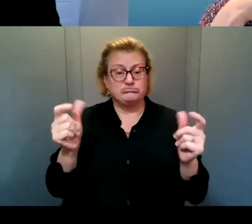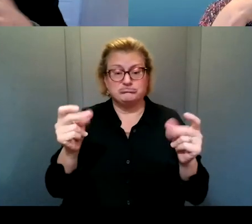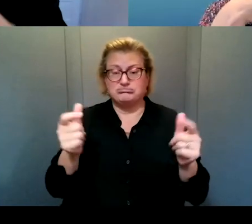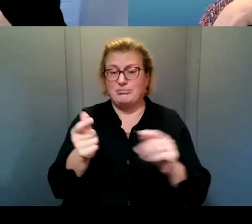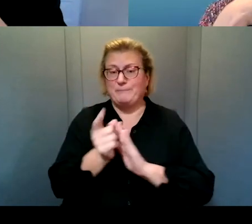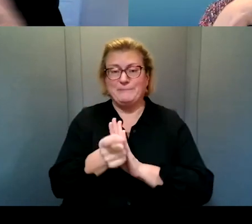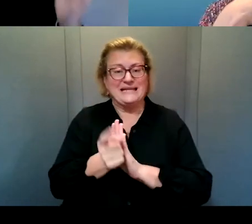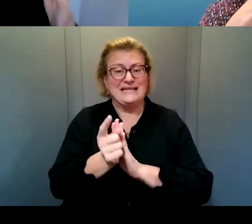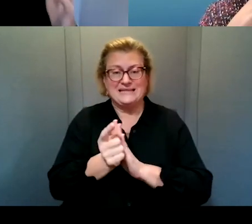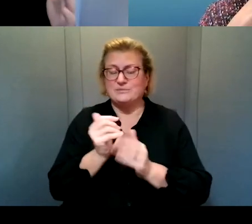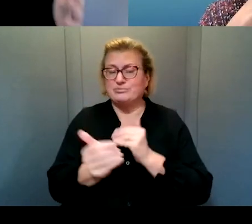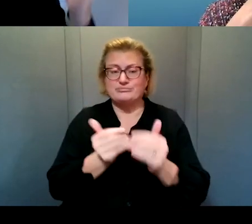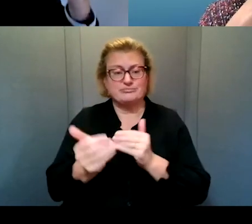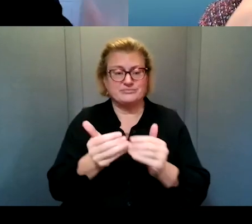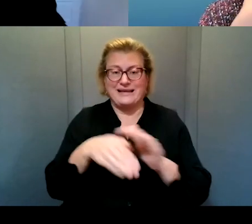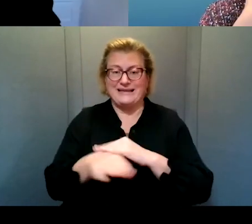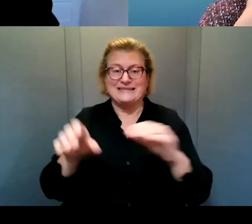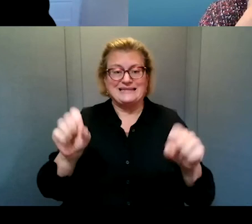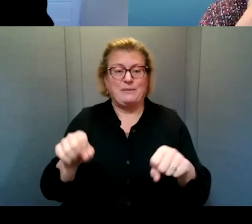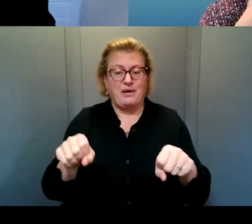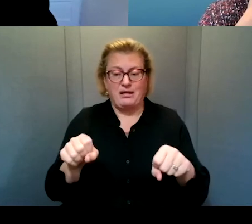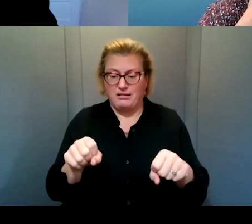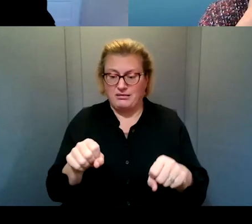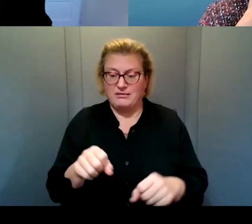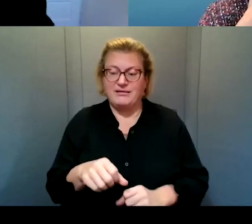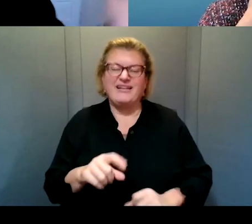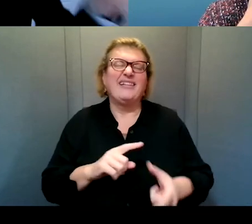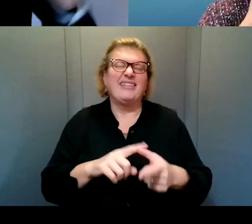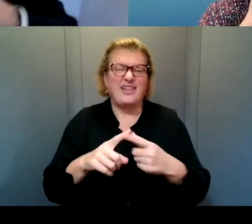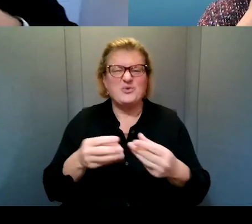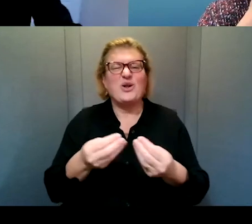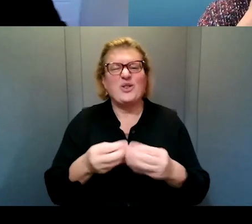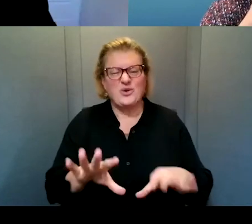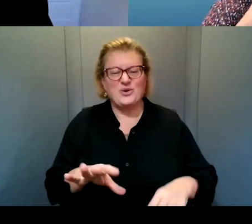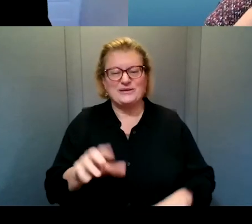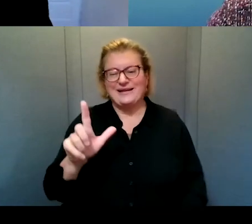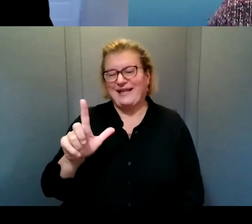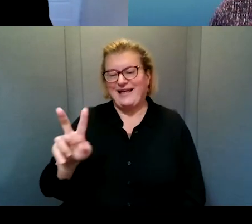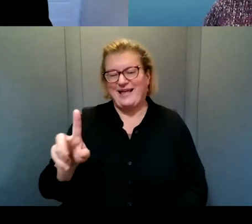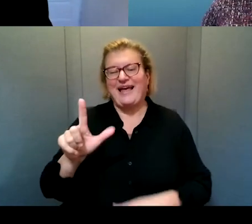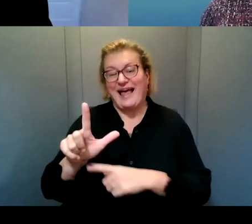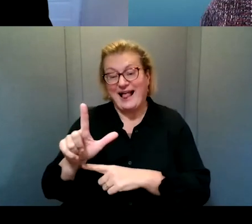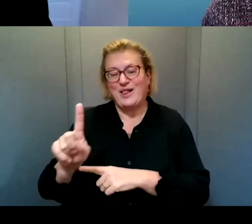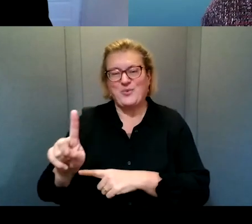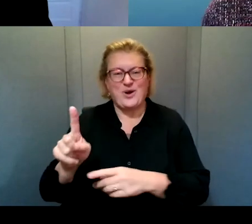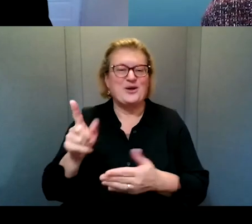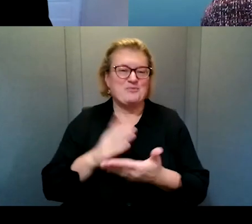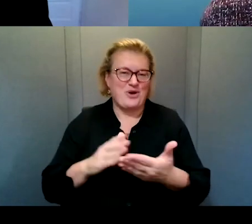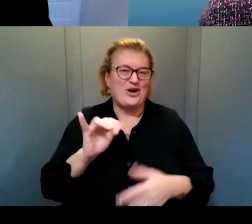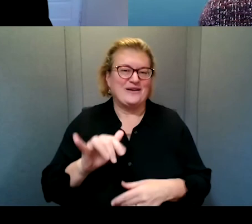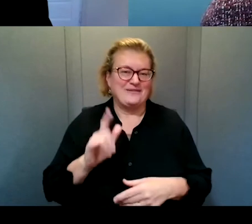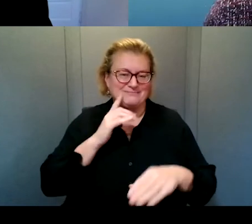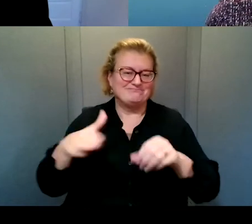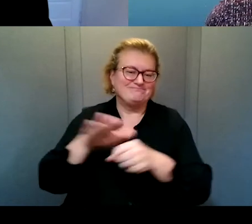minutes and then it can be accessible, but then we're sort of losing the, uh, the L1 part of it. Yeah. And unfortunately